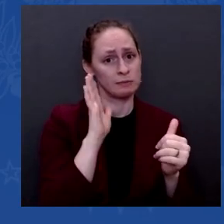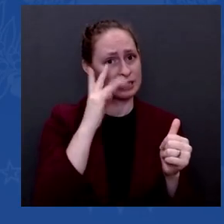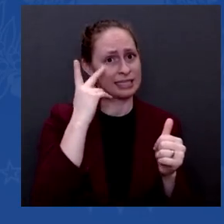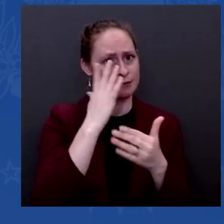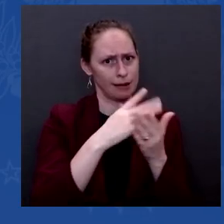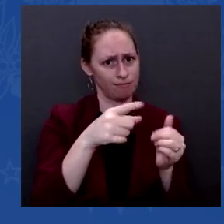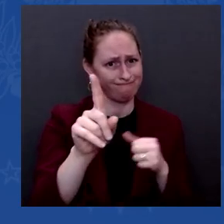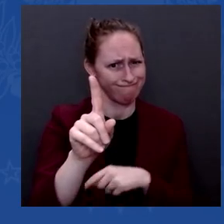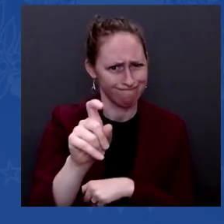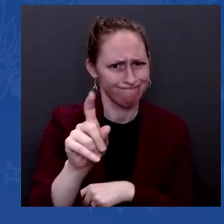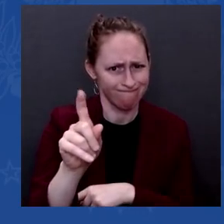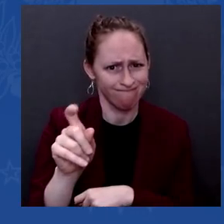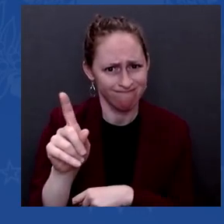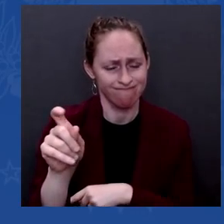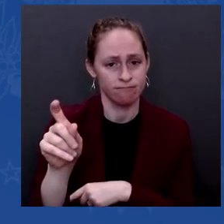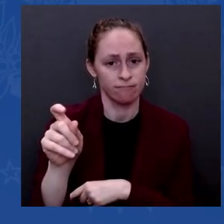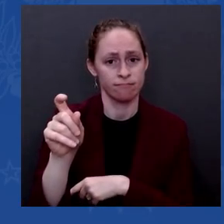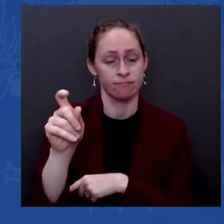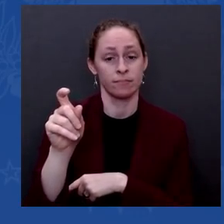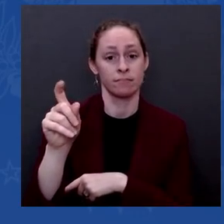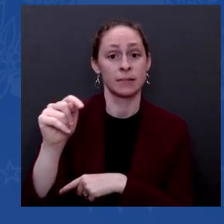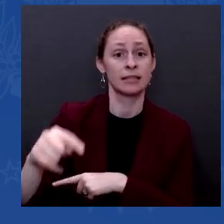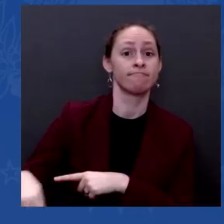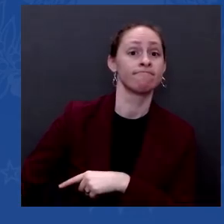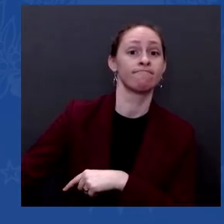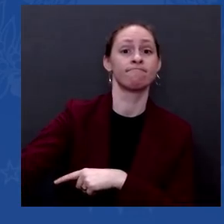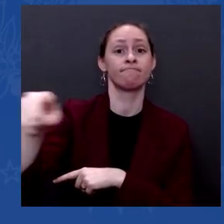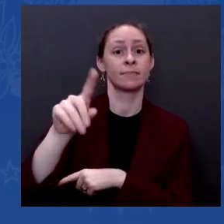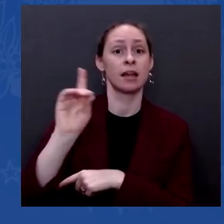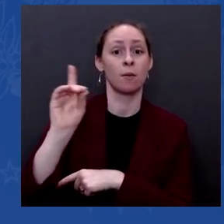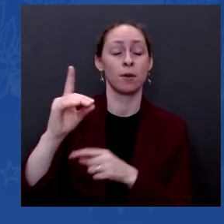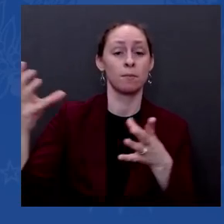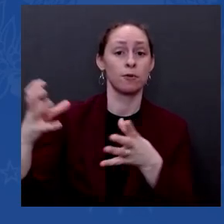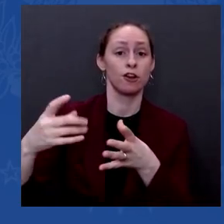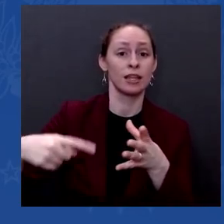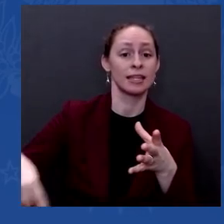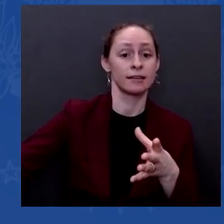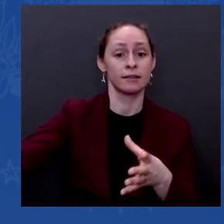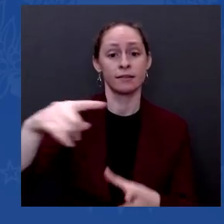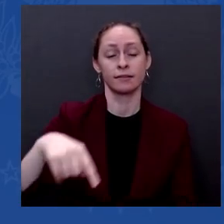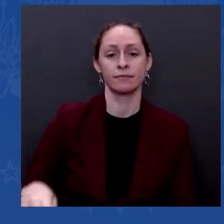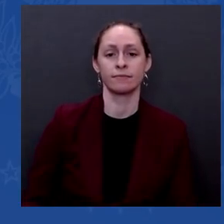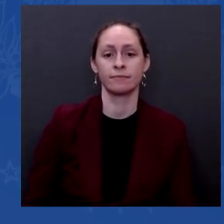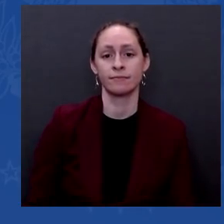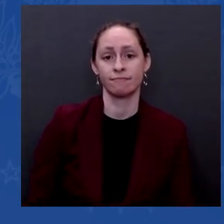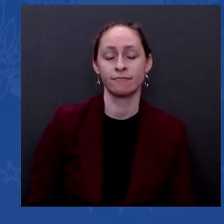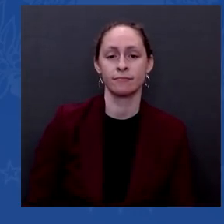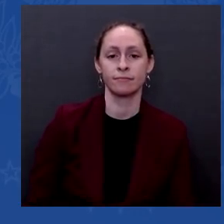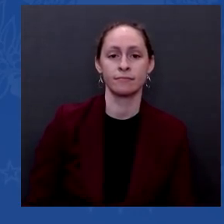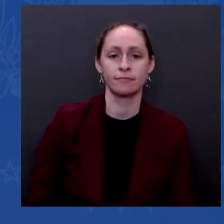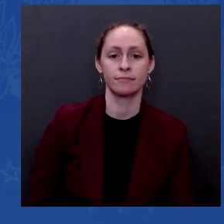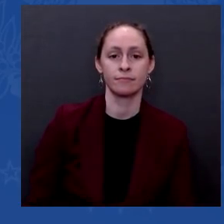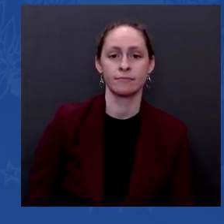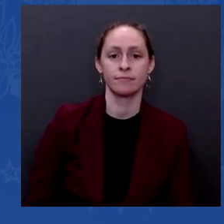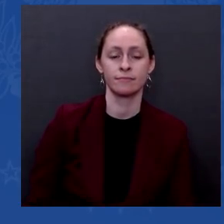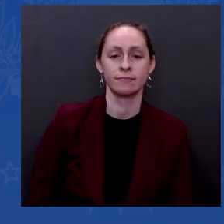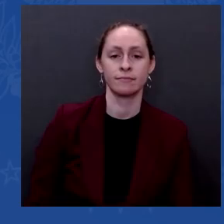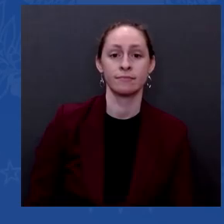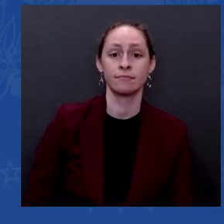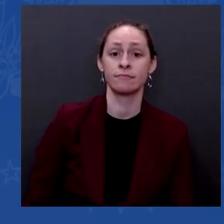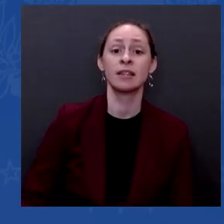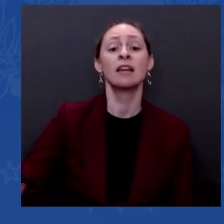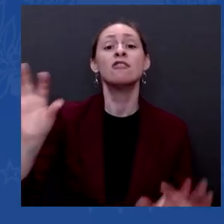coming back at assuming that the attempt fails today. One more, sir. You know,